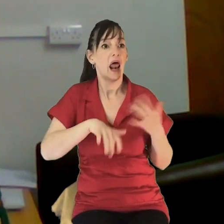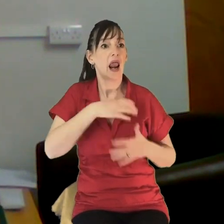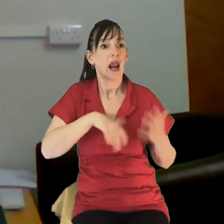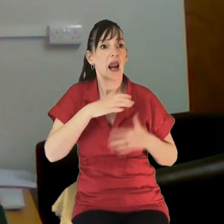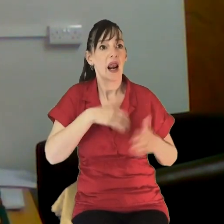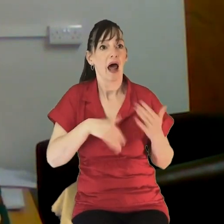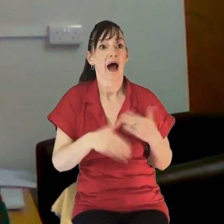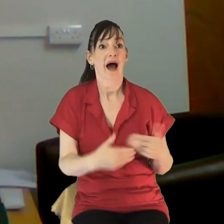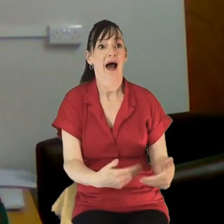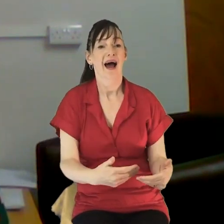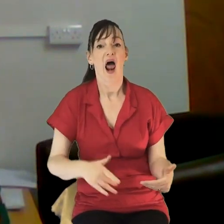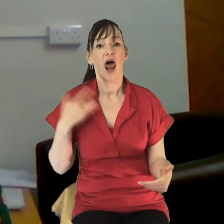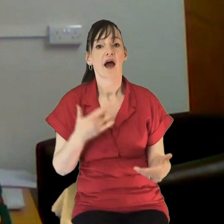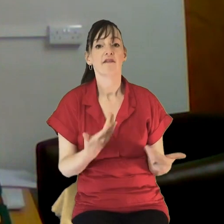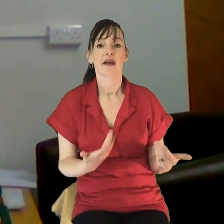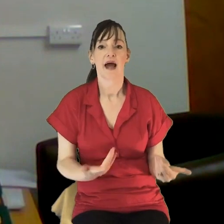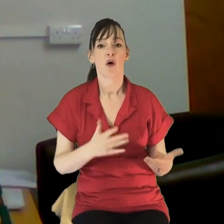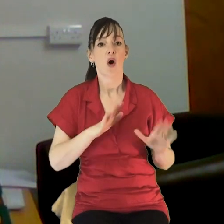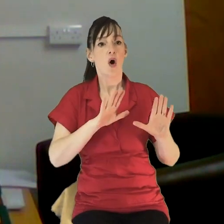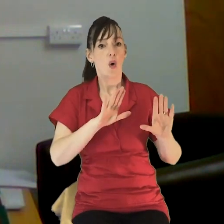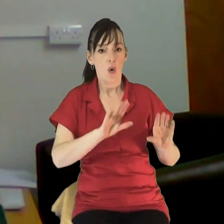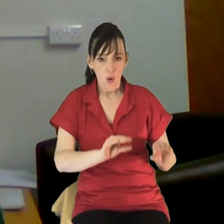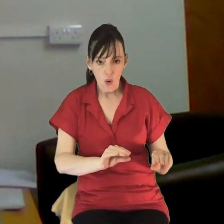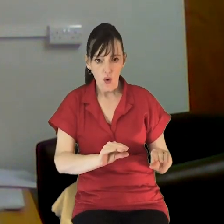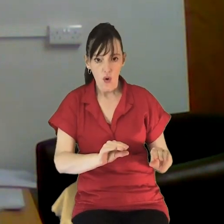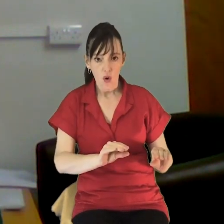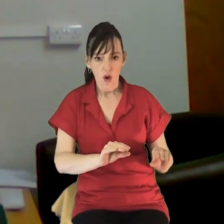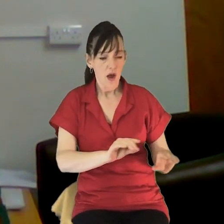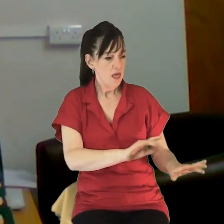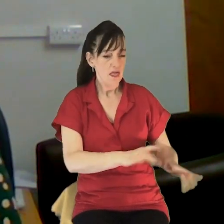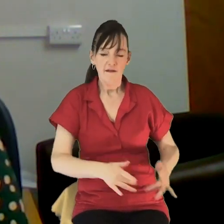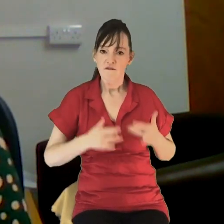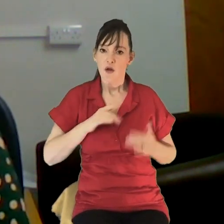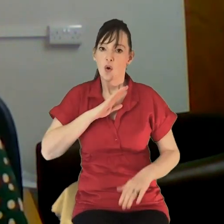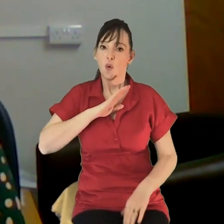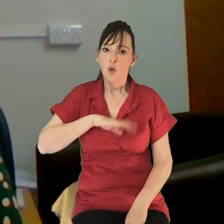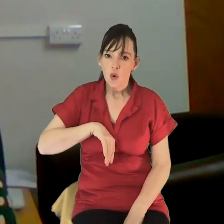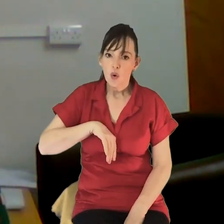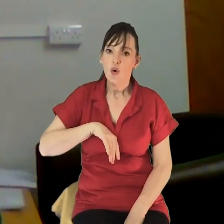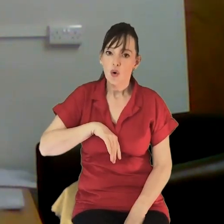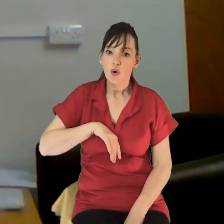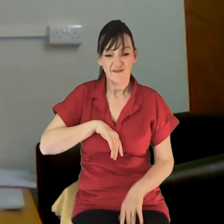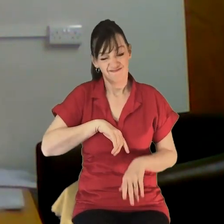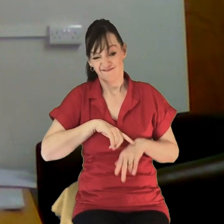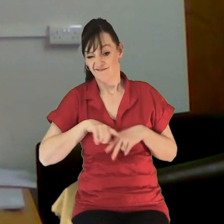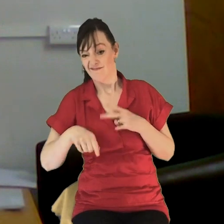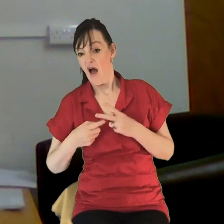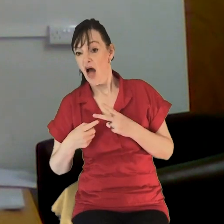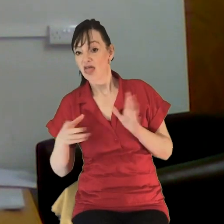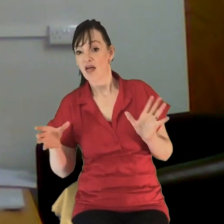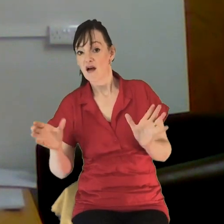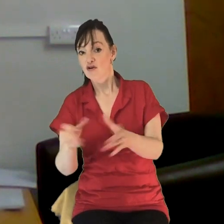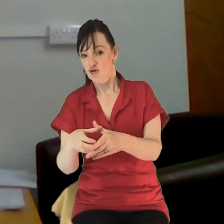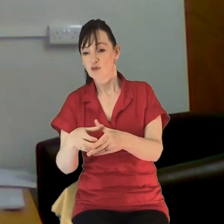of life and just having a chance to actually slow down and take stock. And it's done them good. I think others have